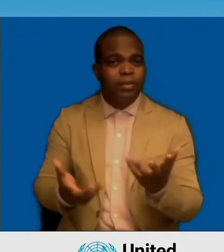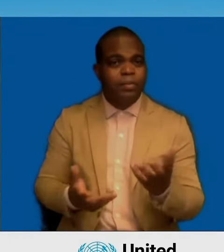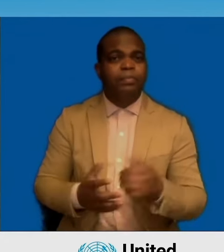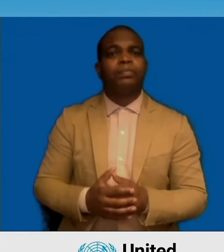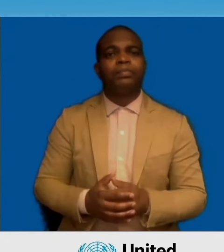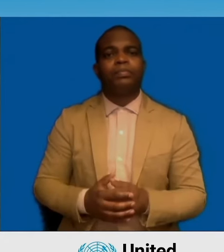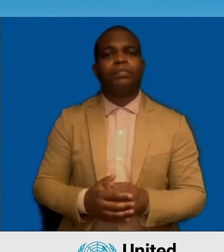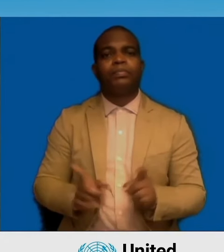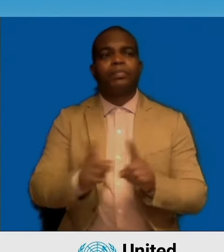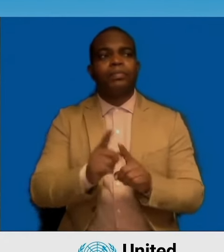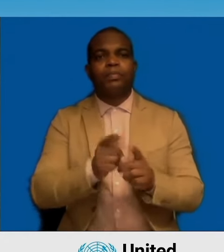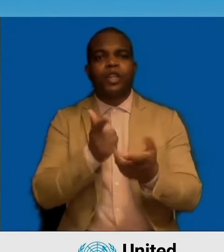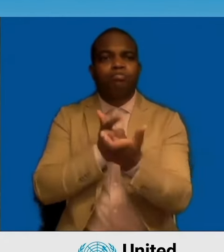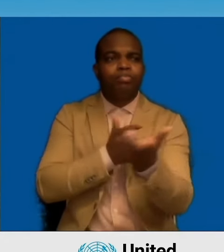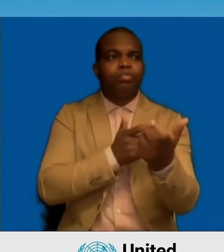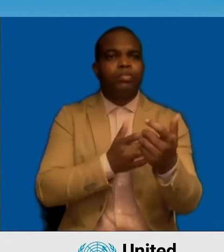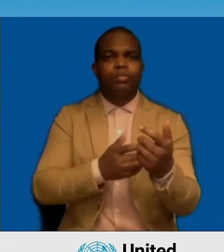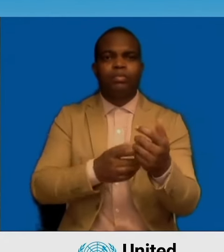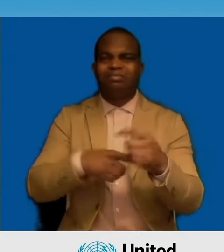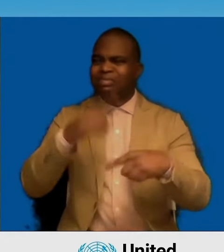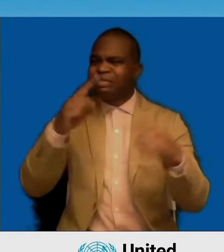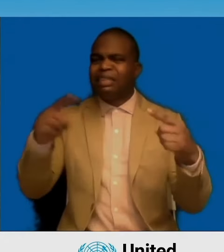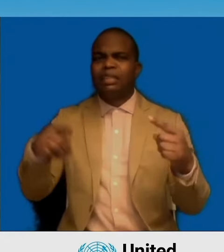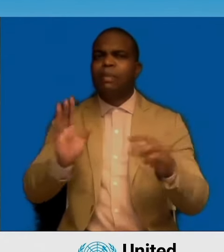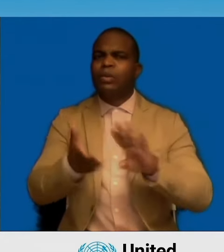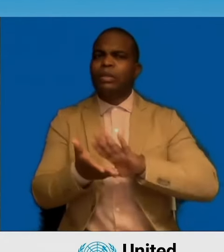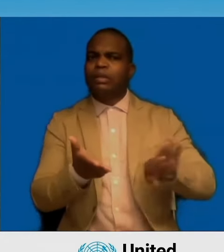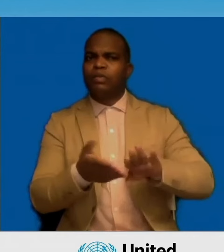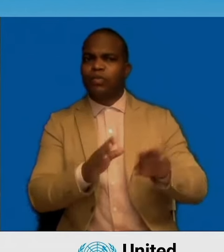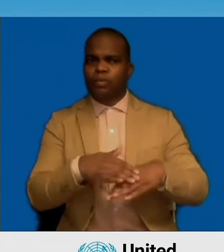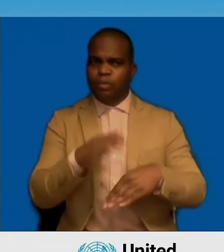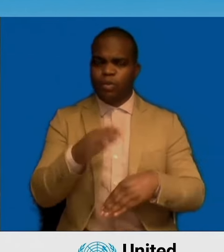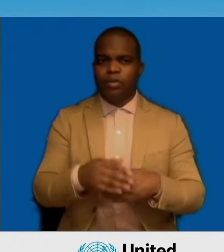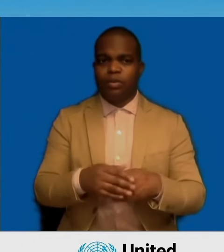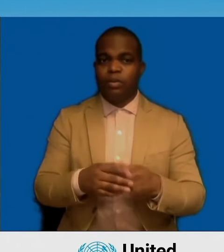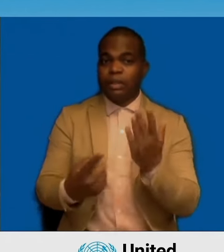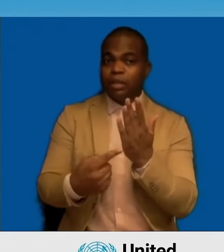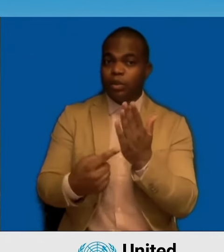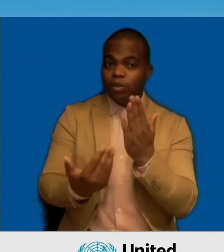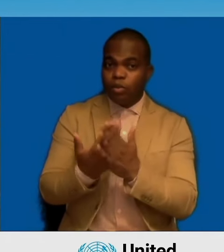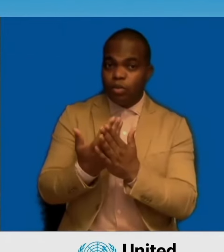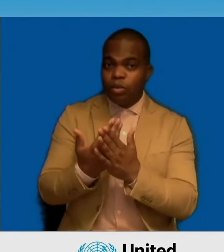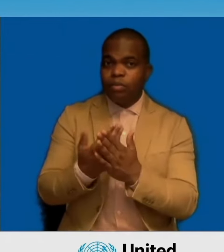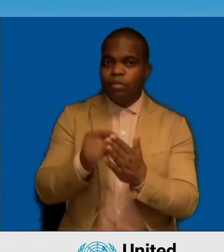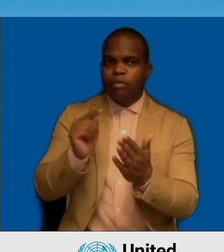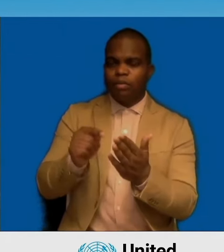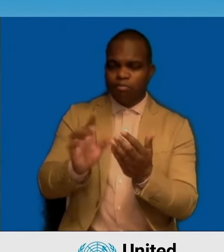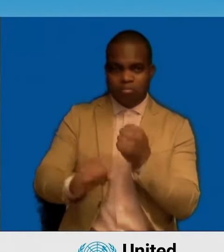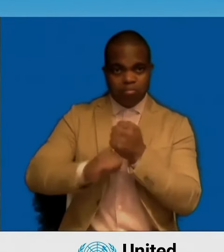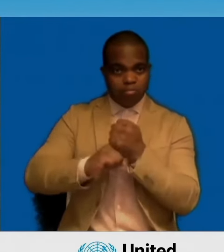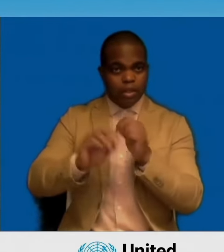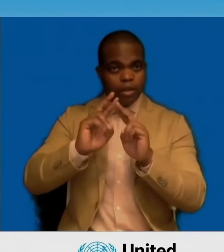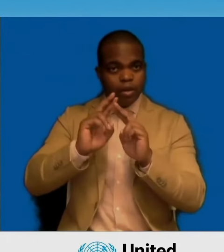to international peace and security. Mr. President, it is important that this Pact renews our collective determination